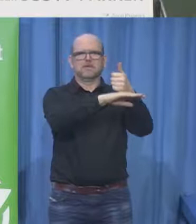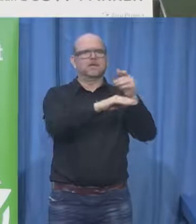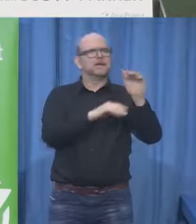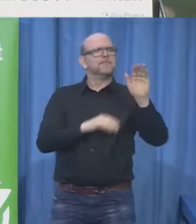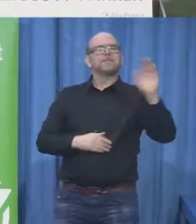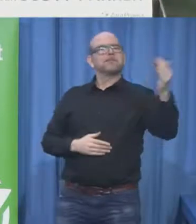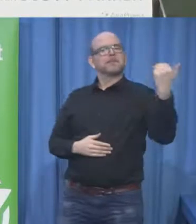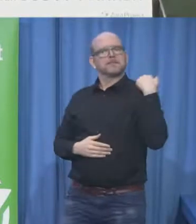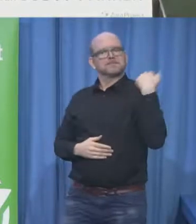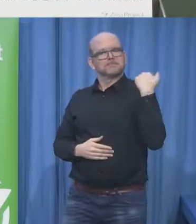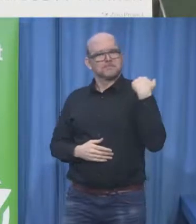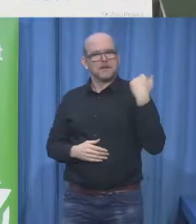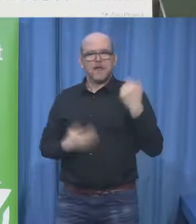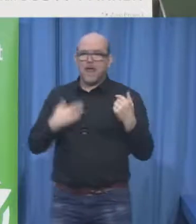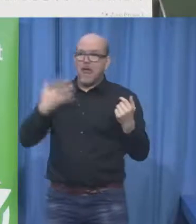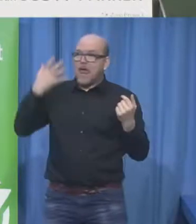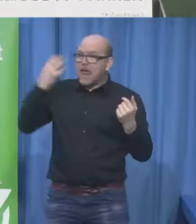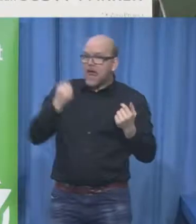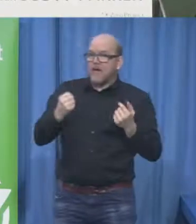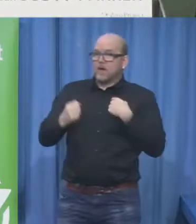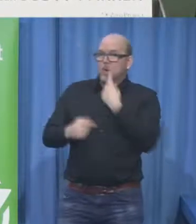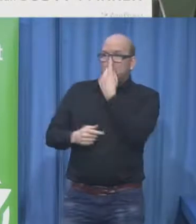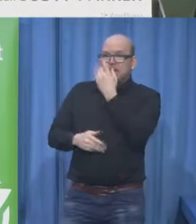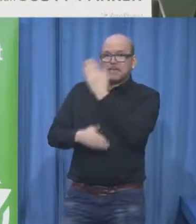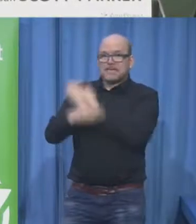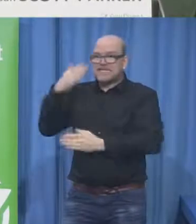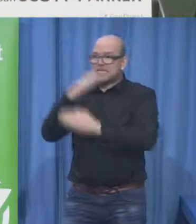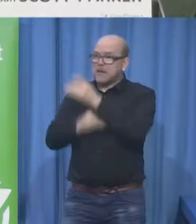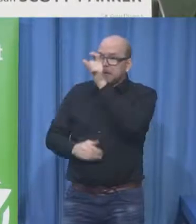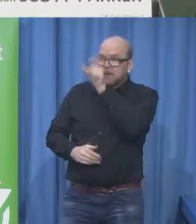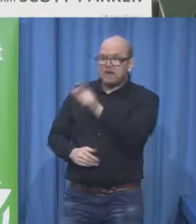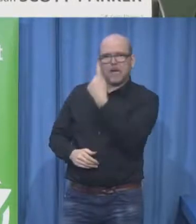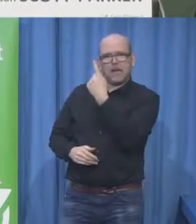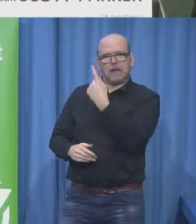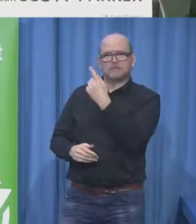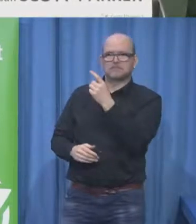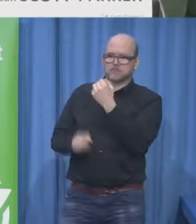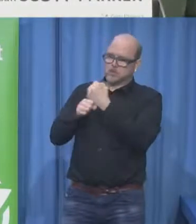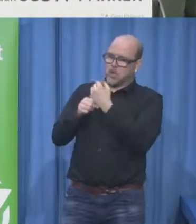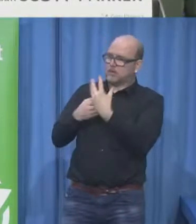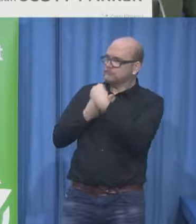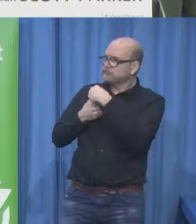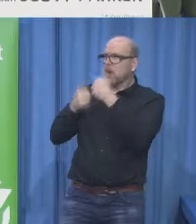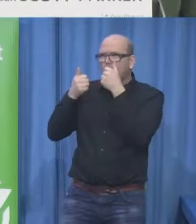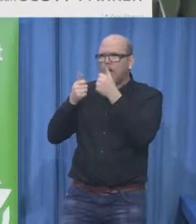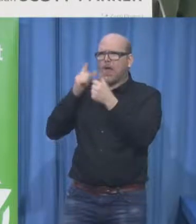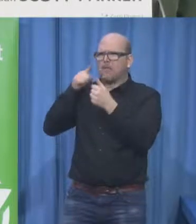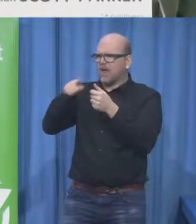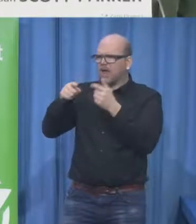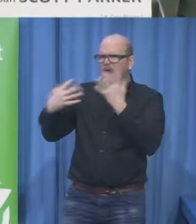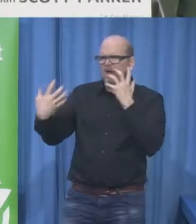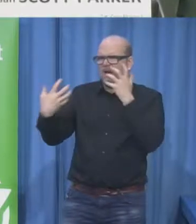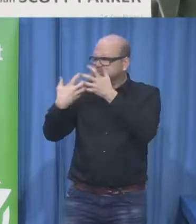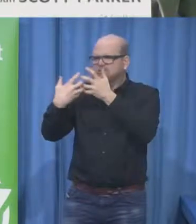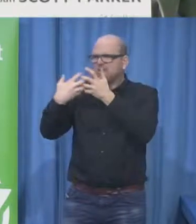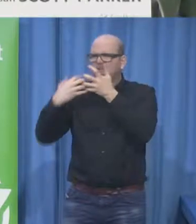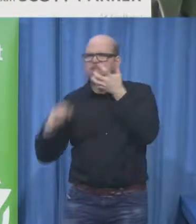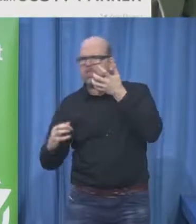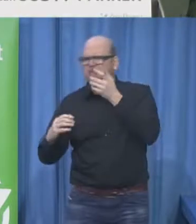highlight it just to say it's those assumptions and so what I've asked my colleagues to do this is a new team never worked together before